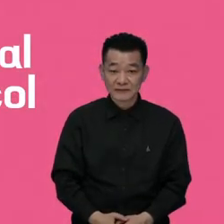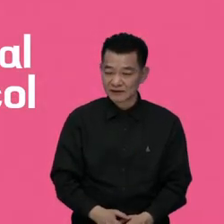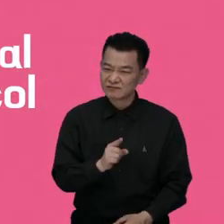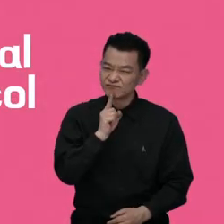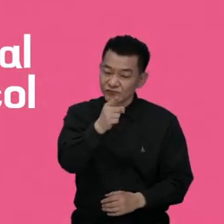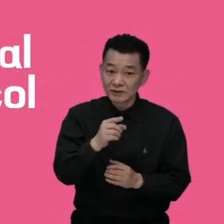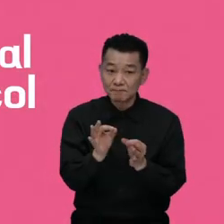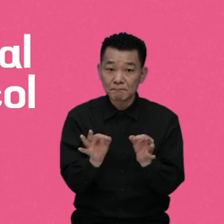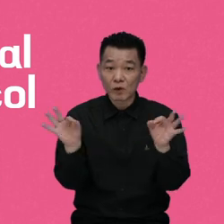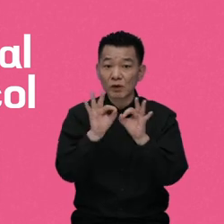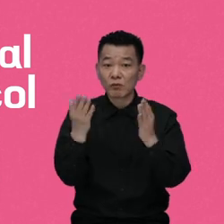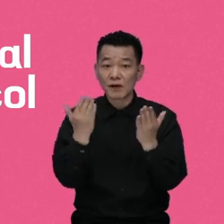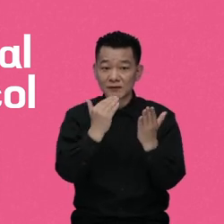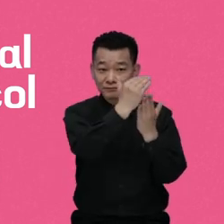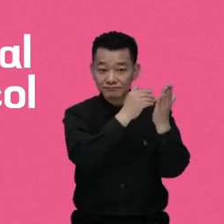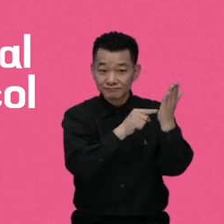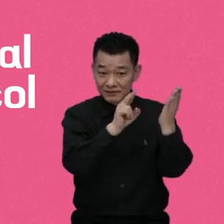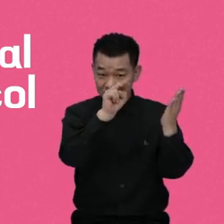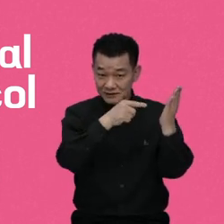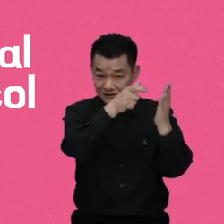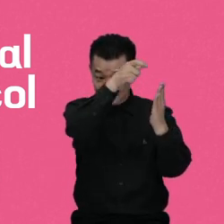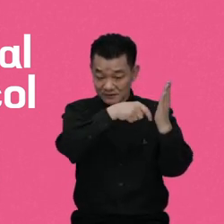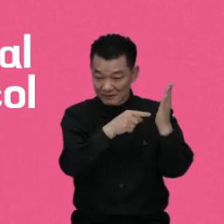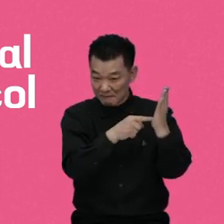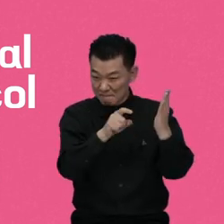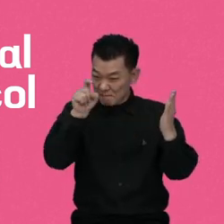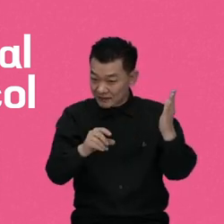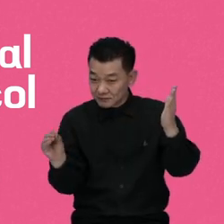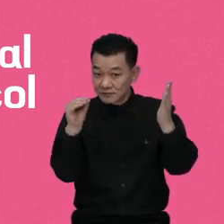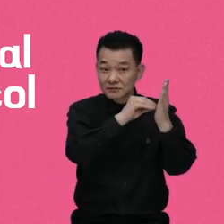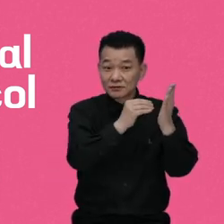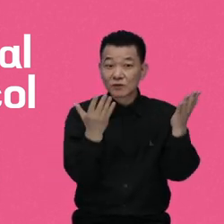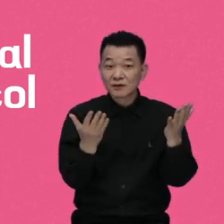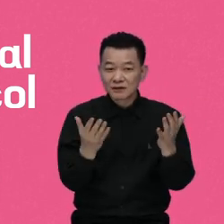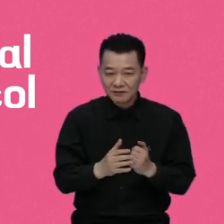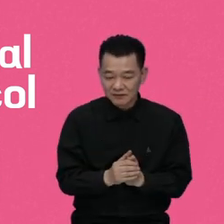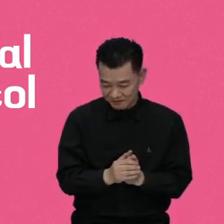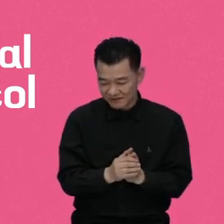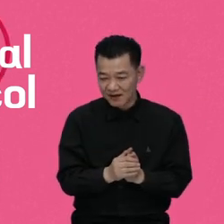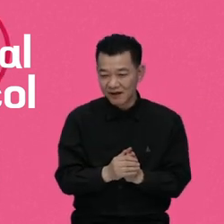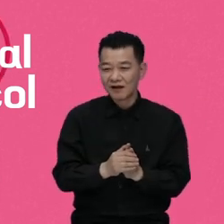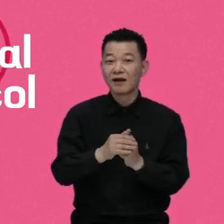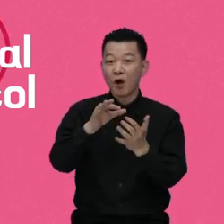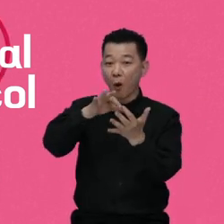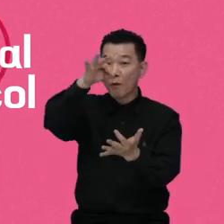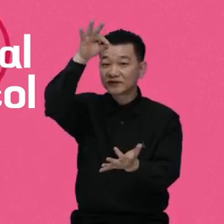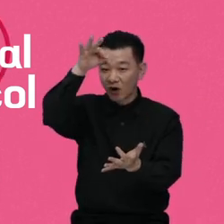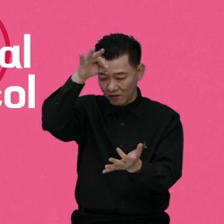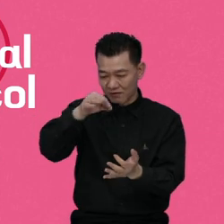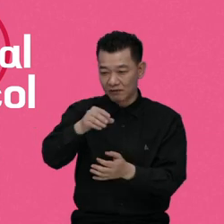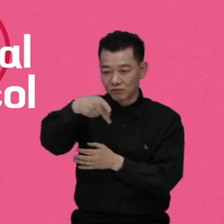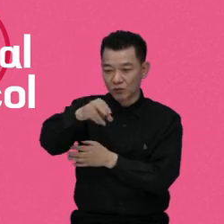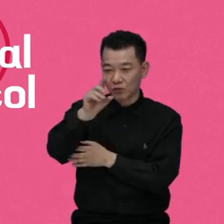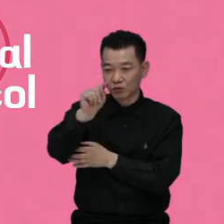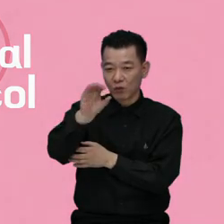It seems like the Convention holds a lot of important contents. Then, what is the optional protocol?